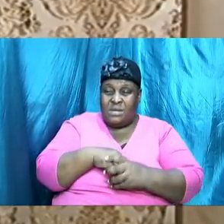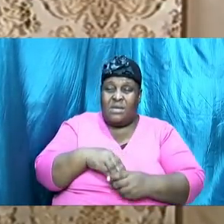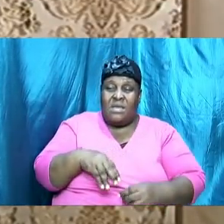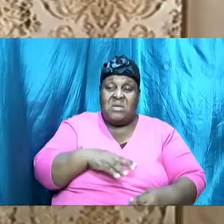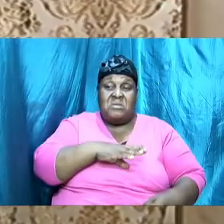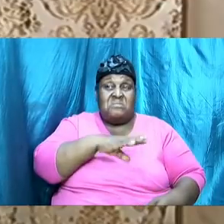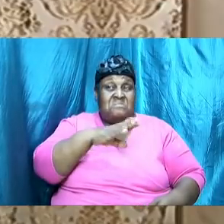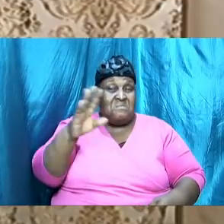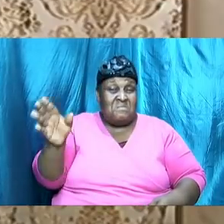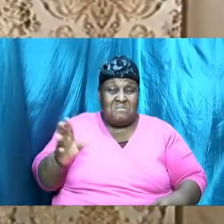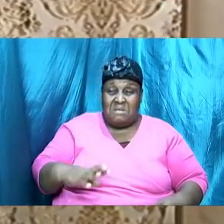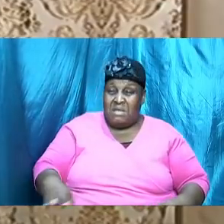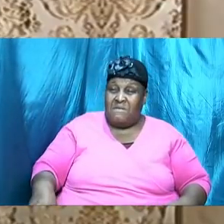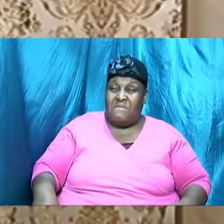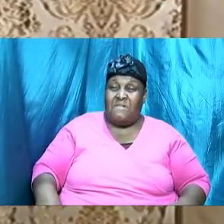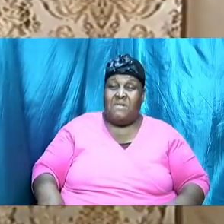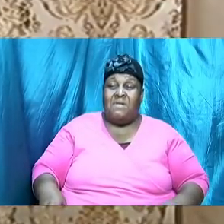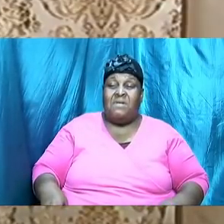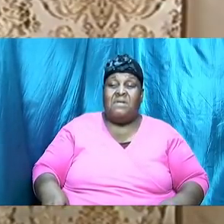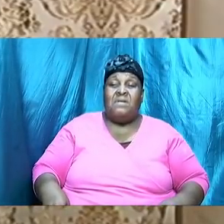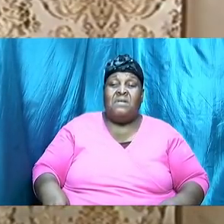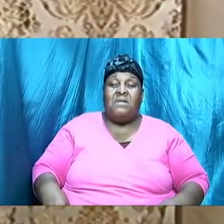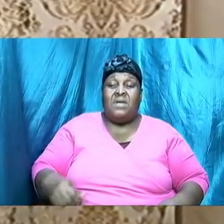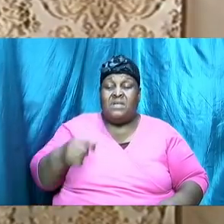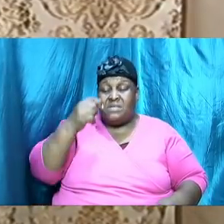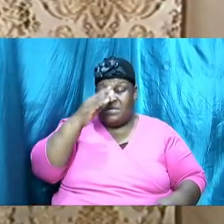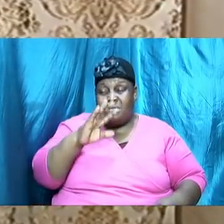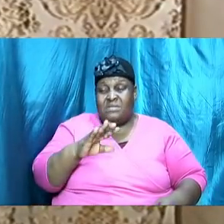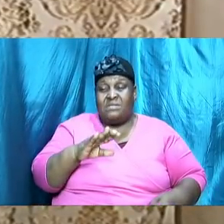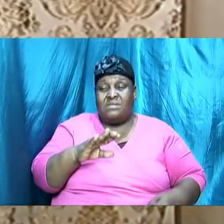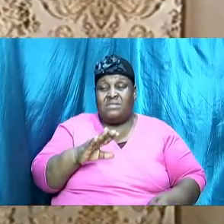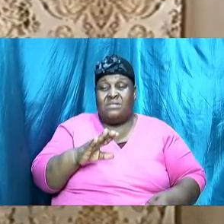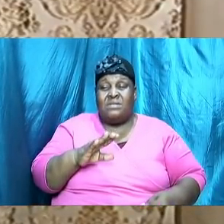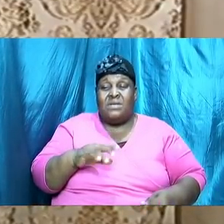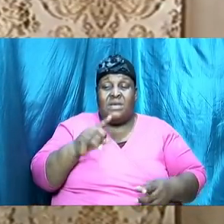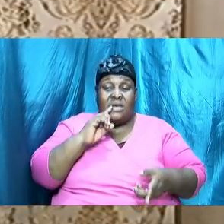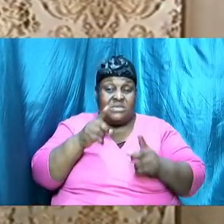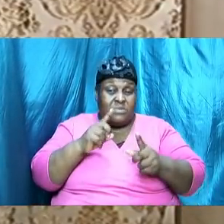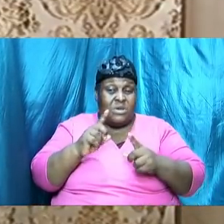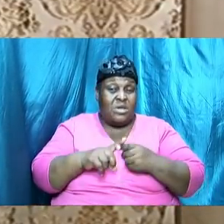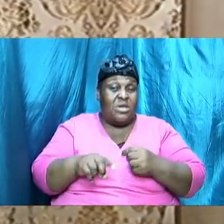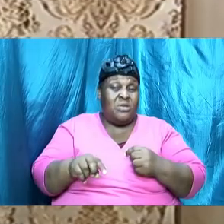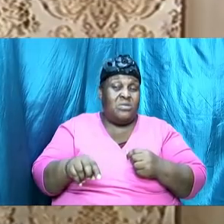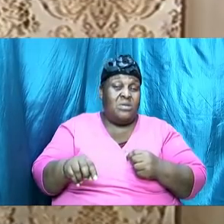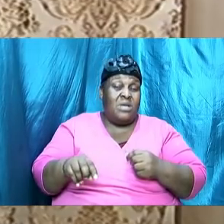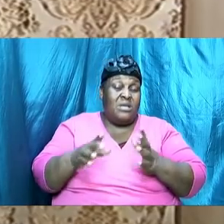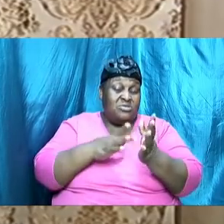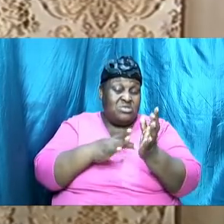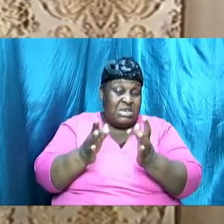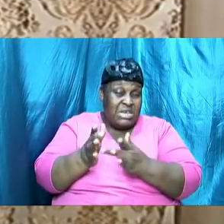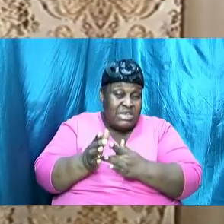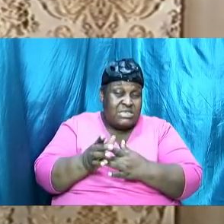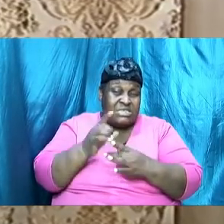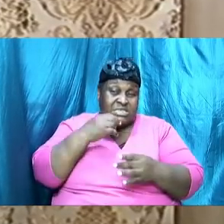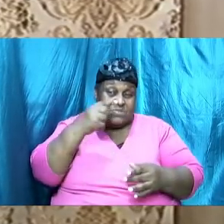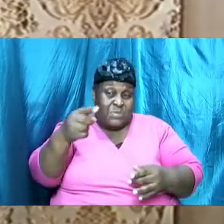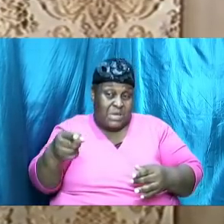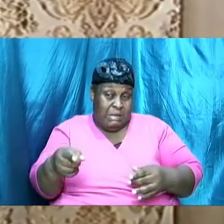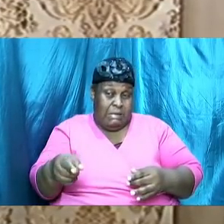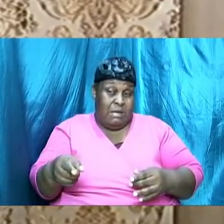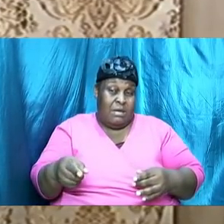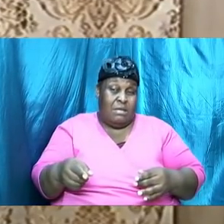nevertheless and he's talking to a church and this is Jesus talking this is not